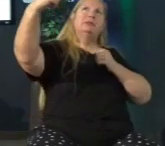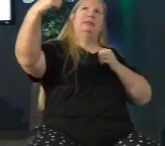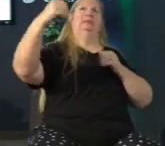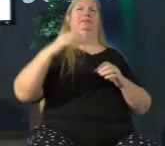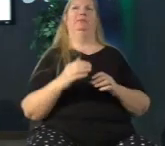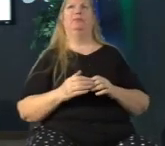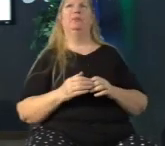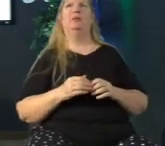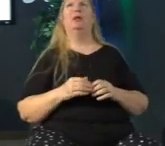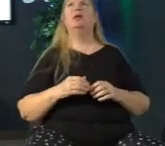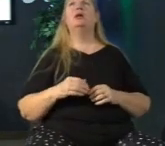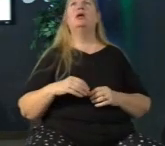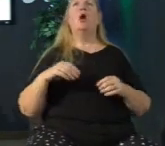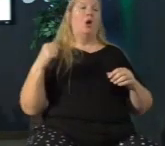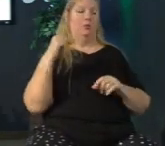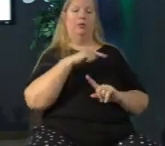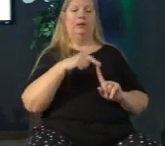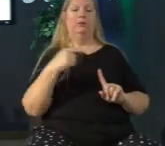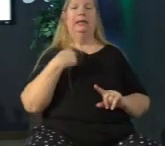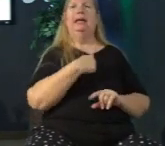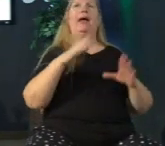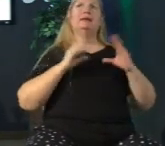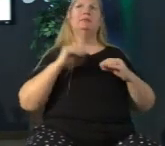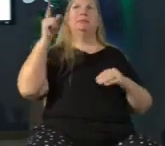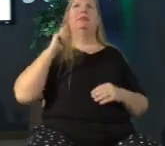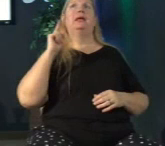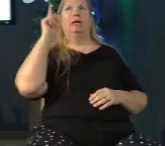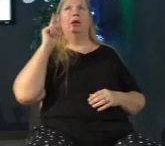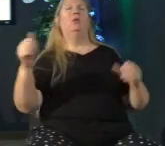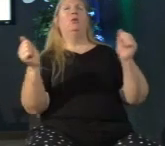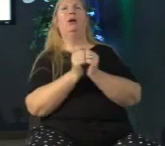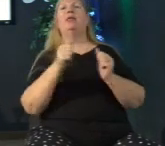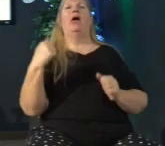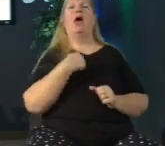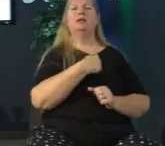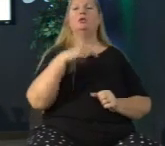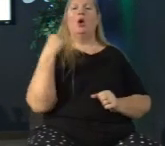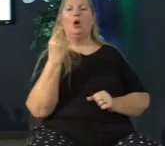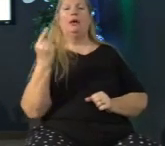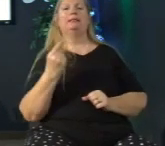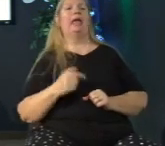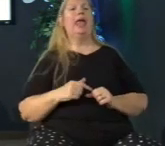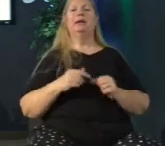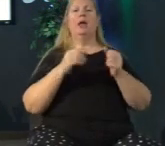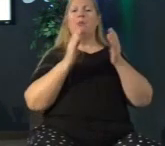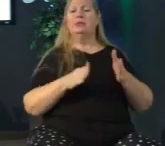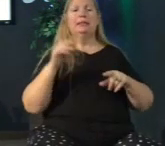he's in our lives and nothing and no one can take us out of his hand